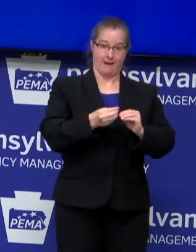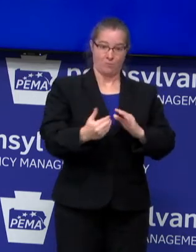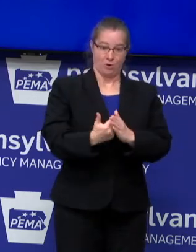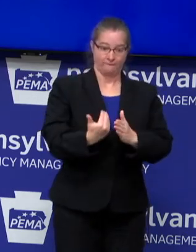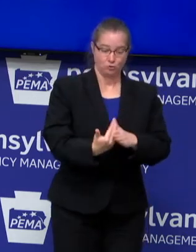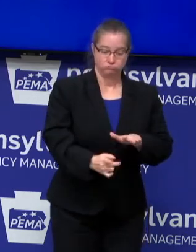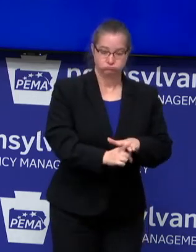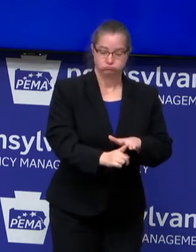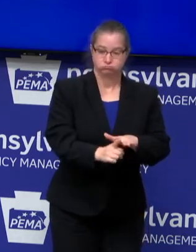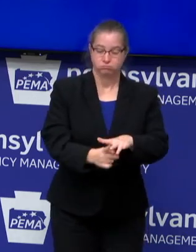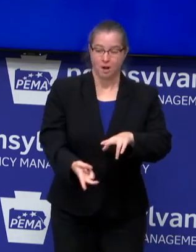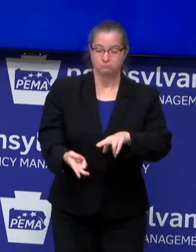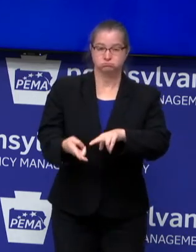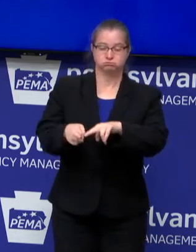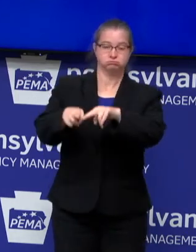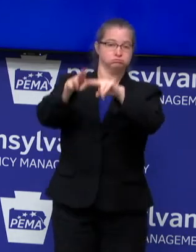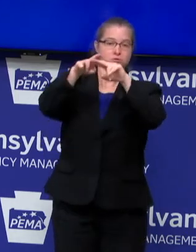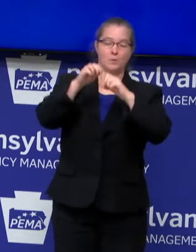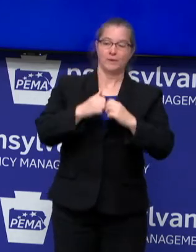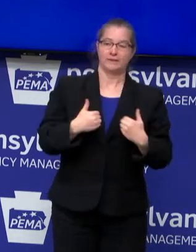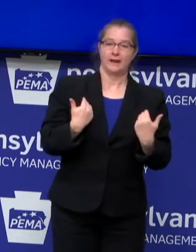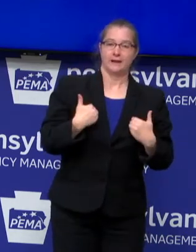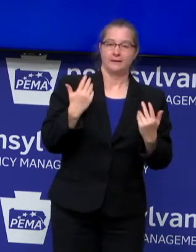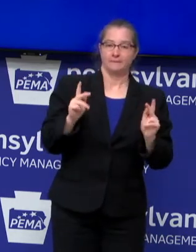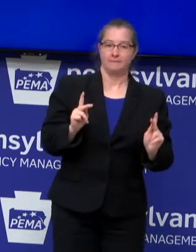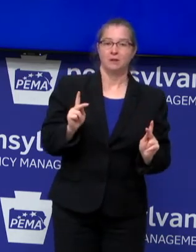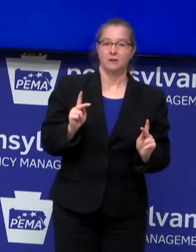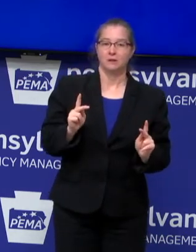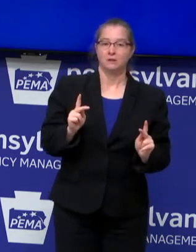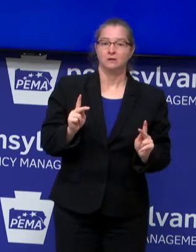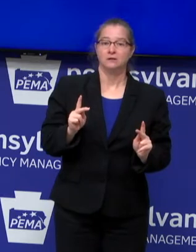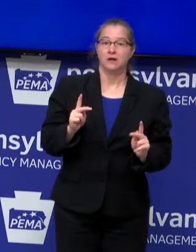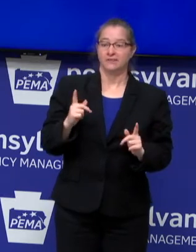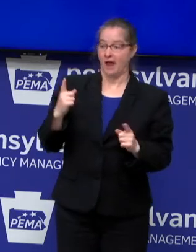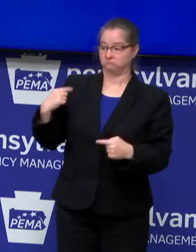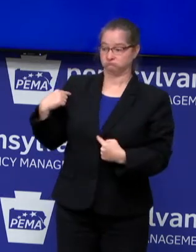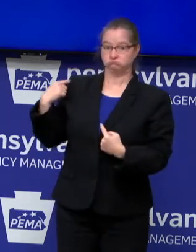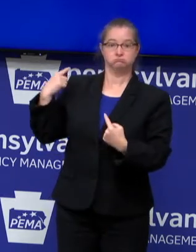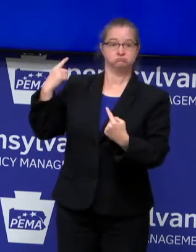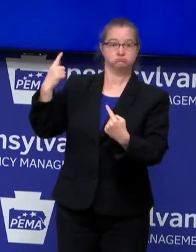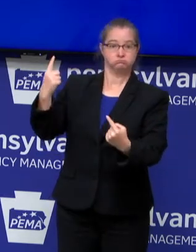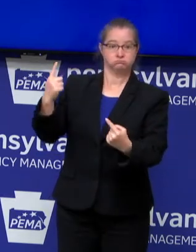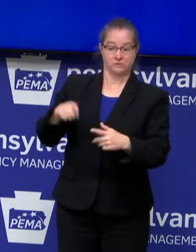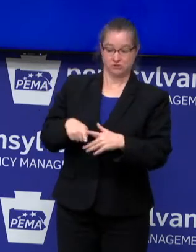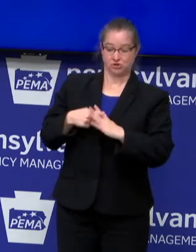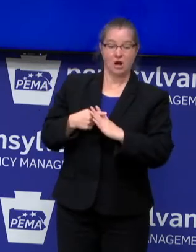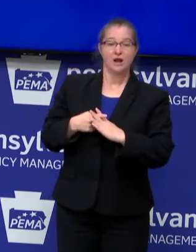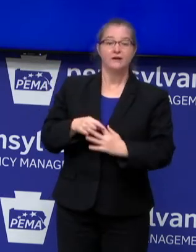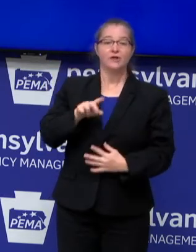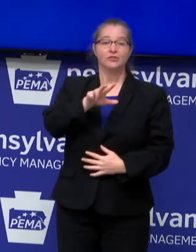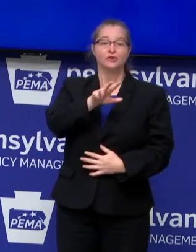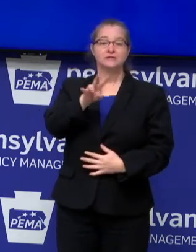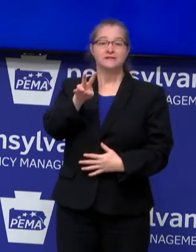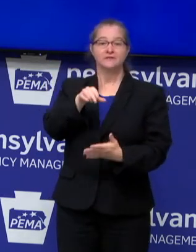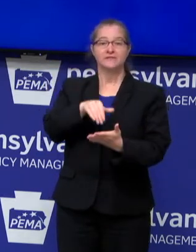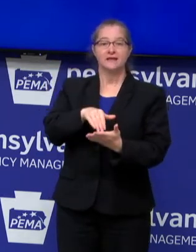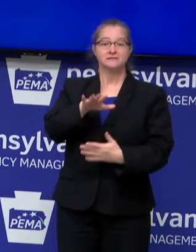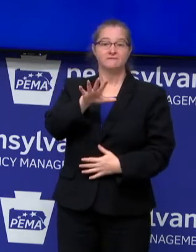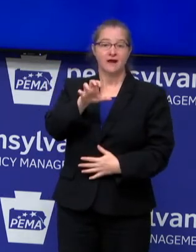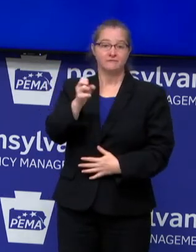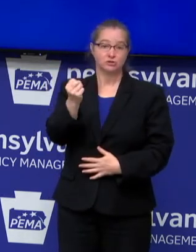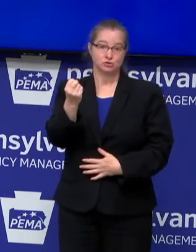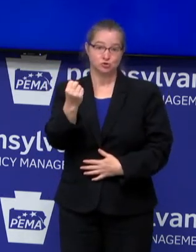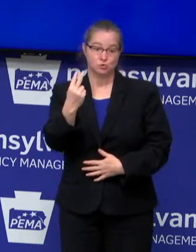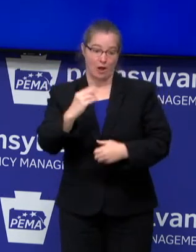cases in younger Pennsylvanians. Since the start of the pandemic, there have been 37,512 cases